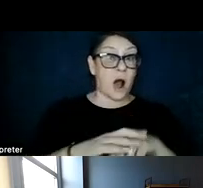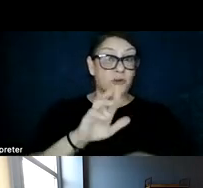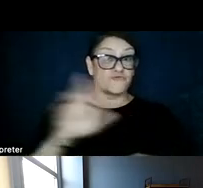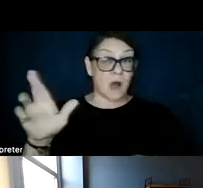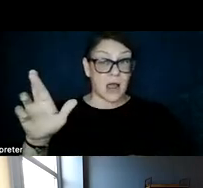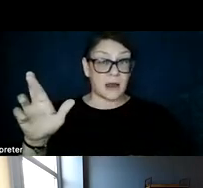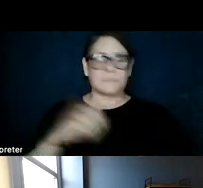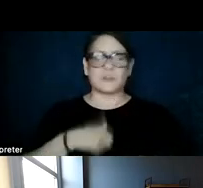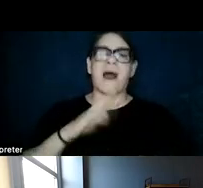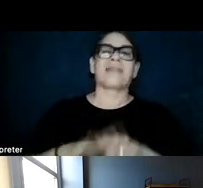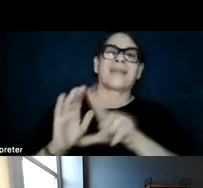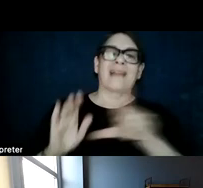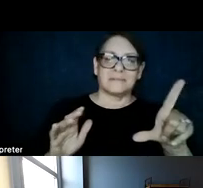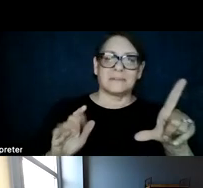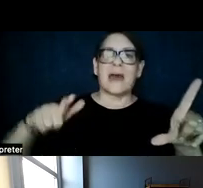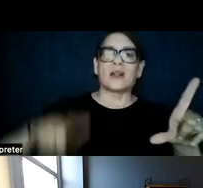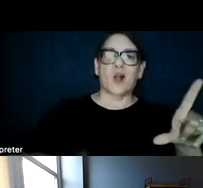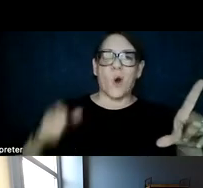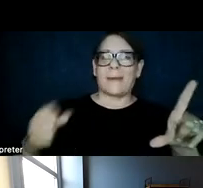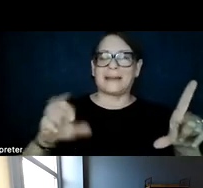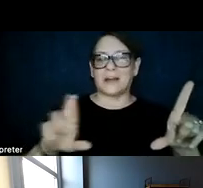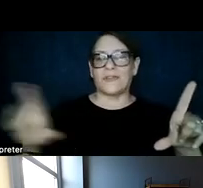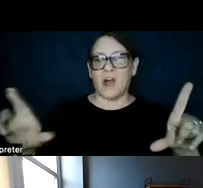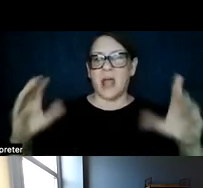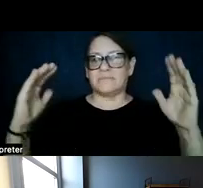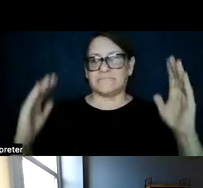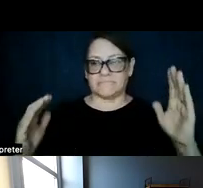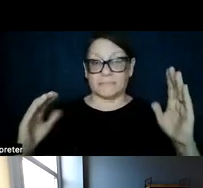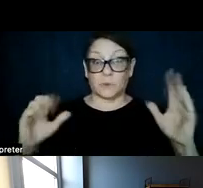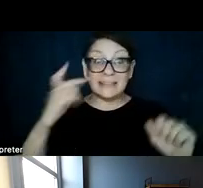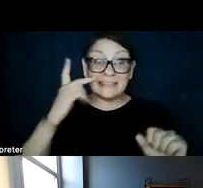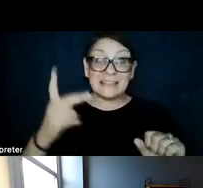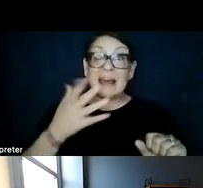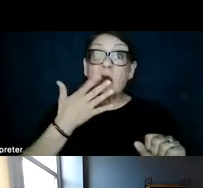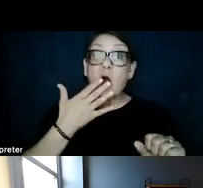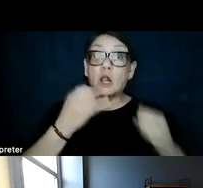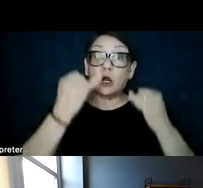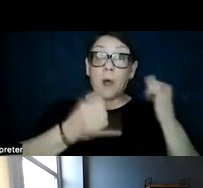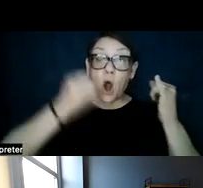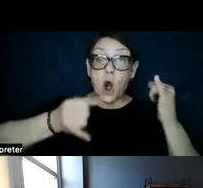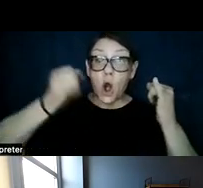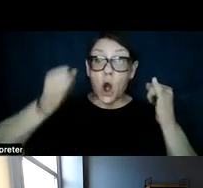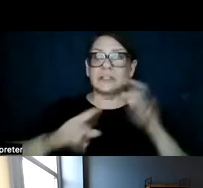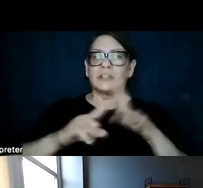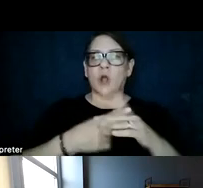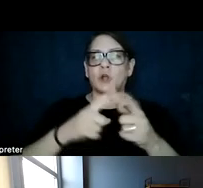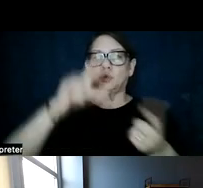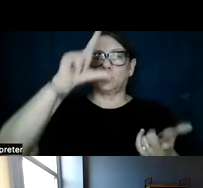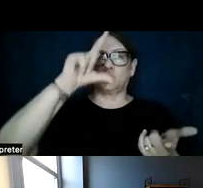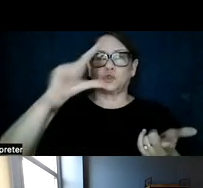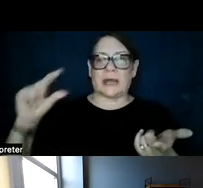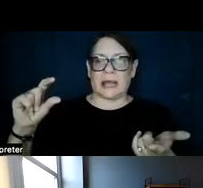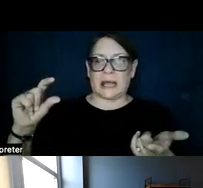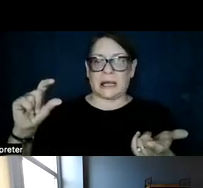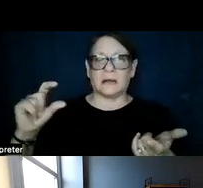left, and then the low impact scenario on the right. And as you can see, the colored bars start to shrink. The